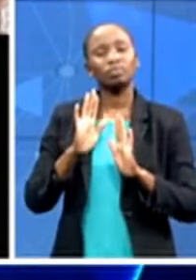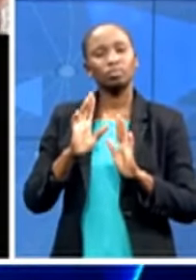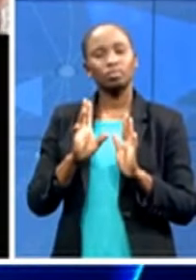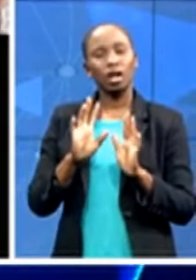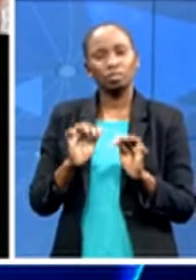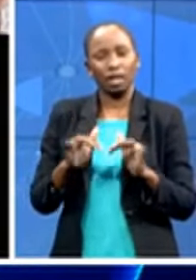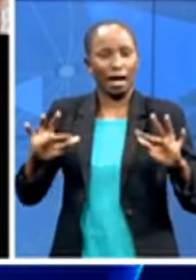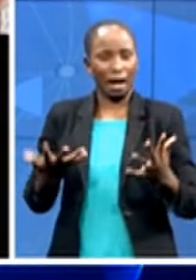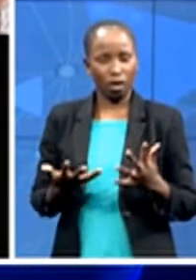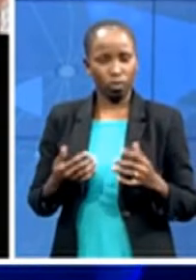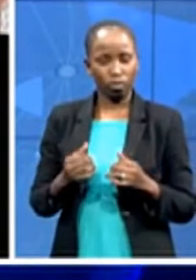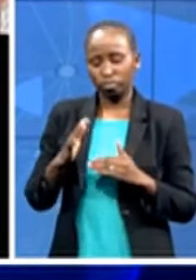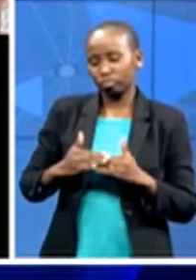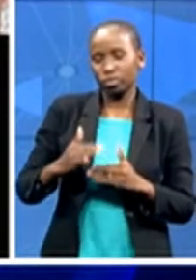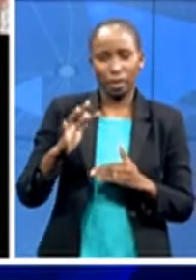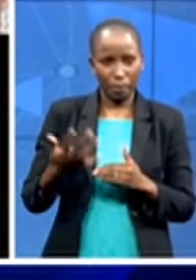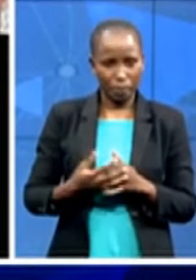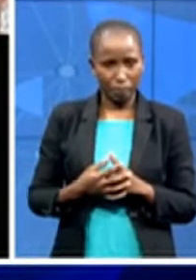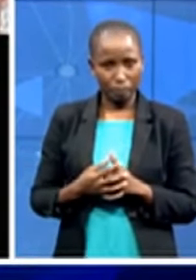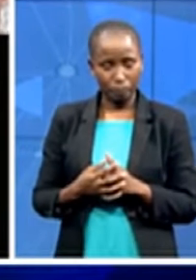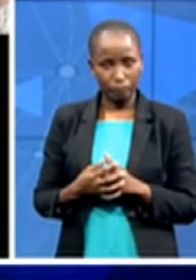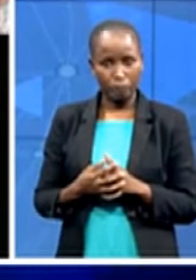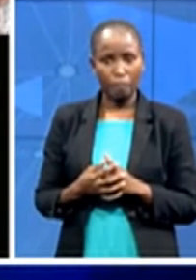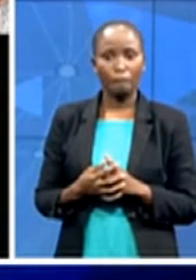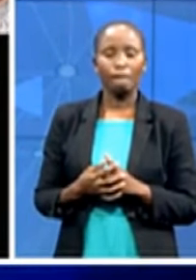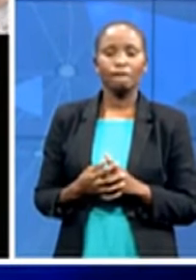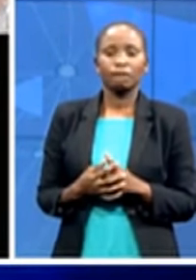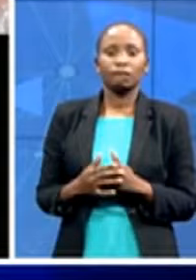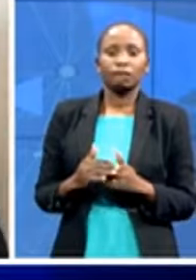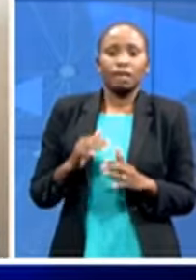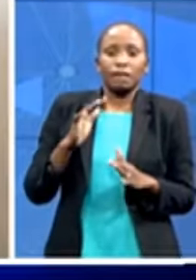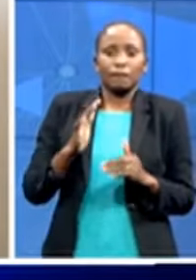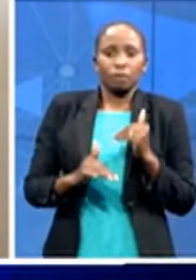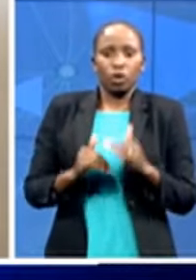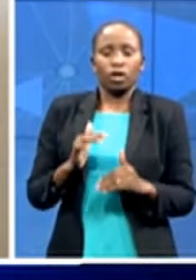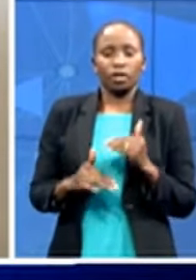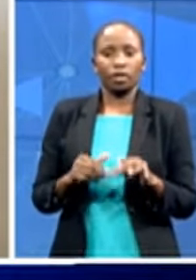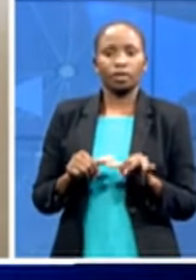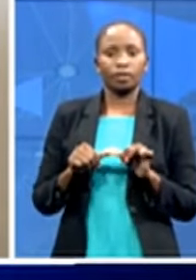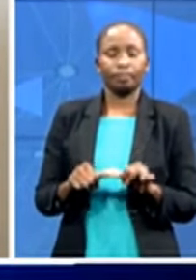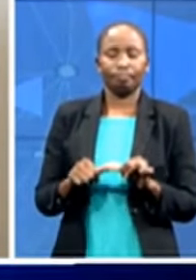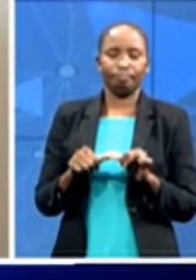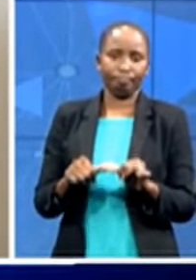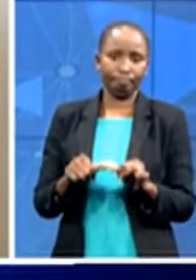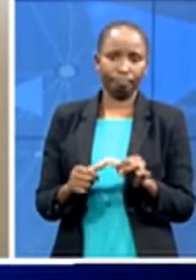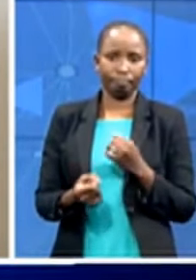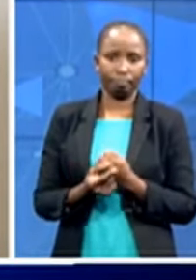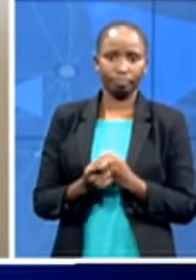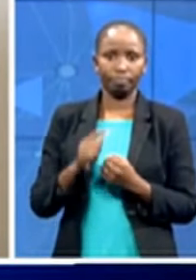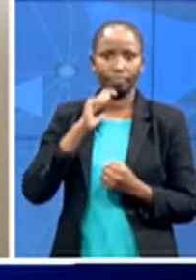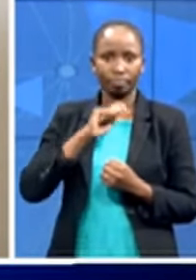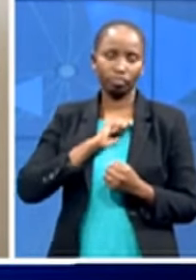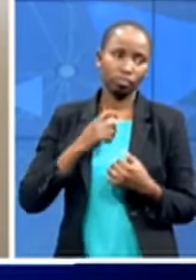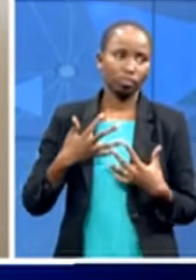the process has has been a constant steep learning curve uh but very fascinating so from the production side of